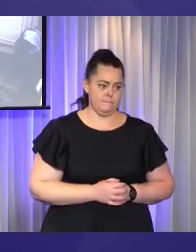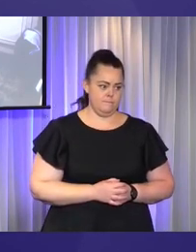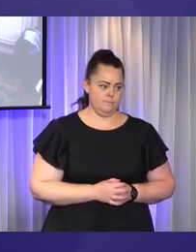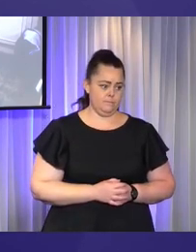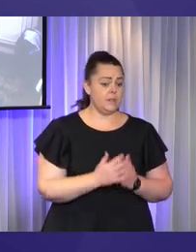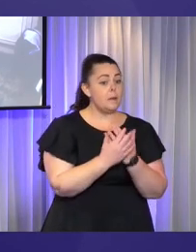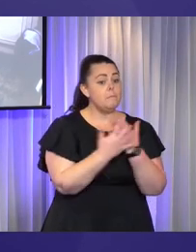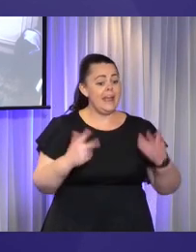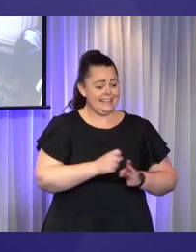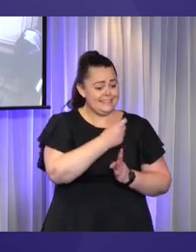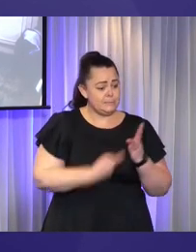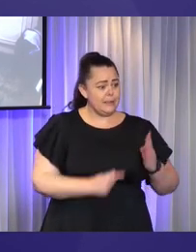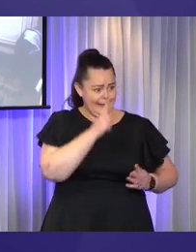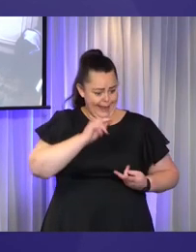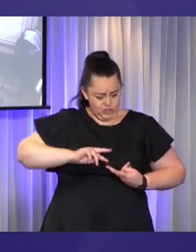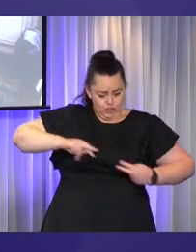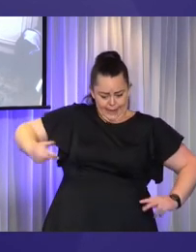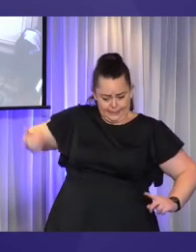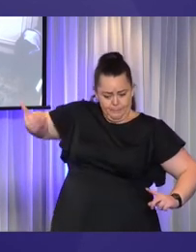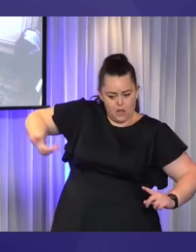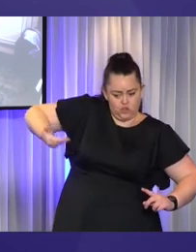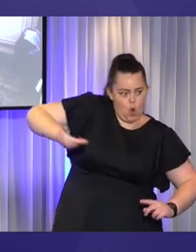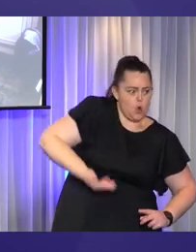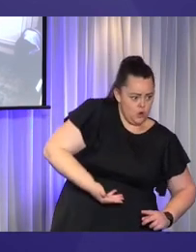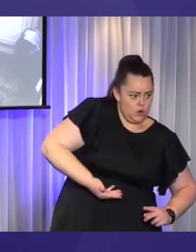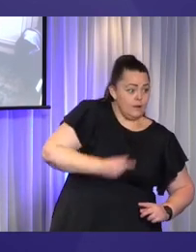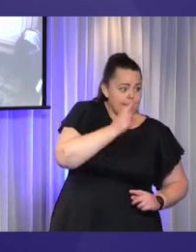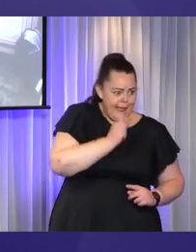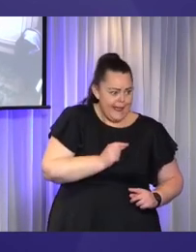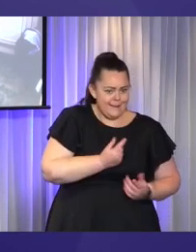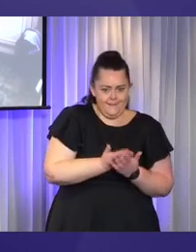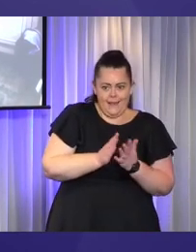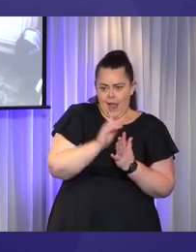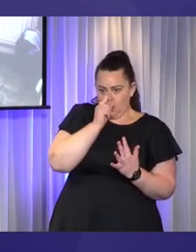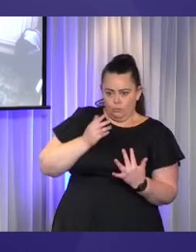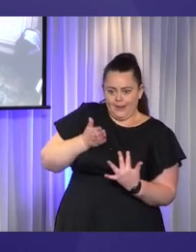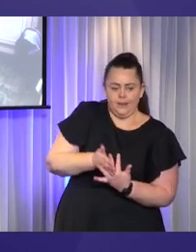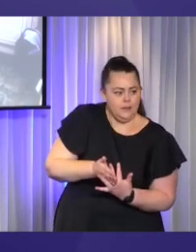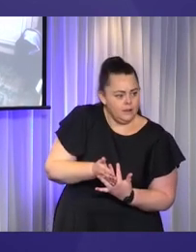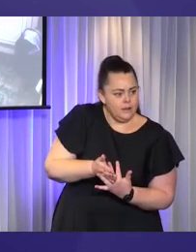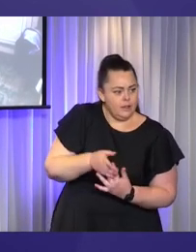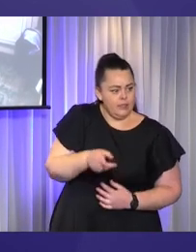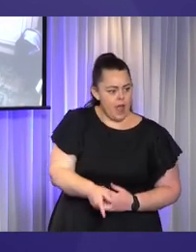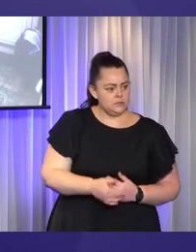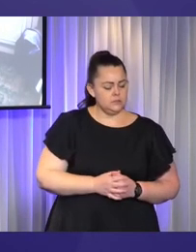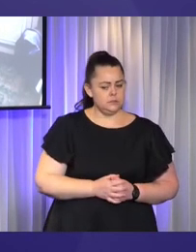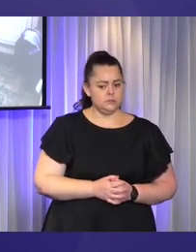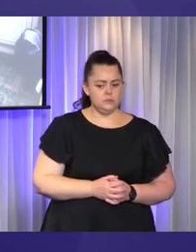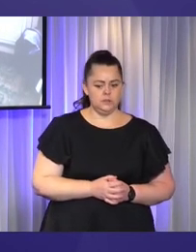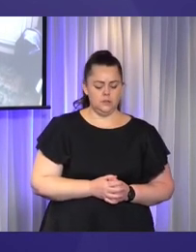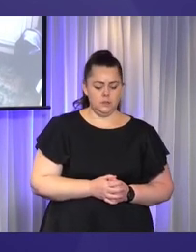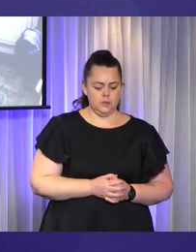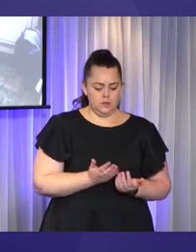and can be genetic. So how do we intercept and bring those